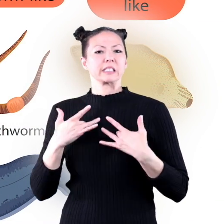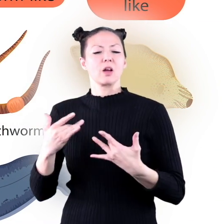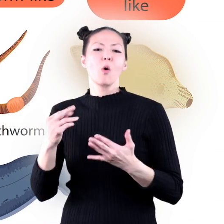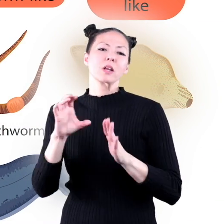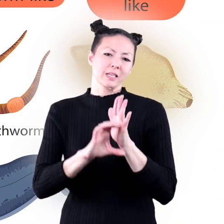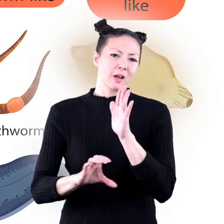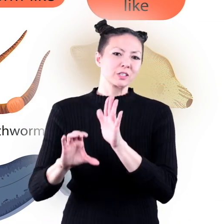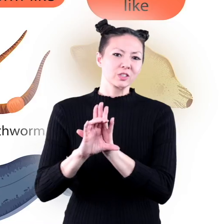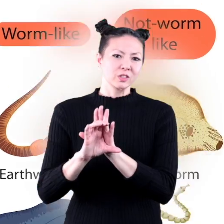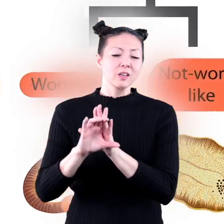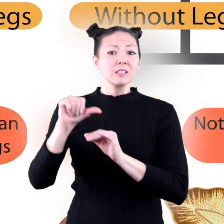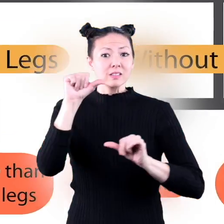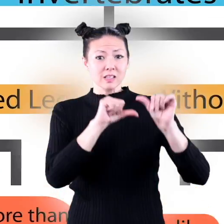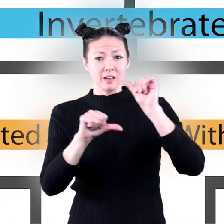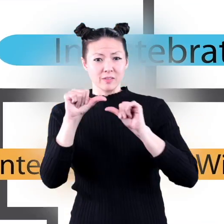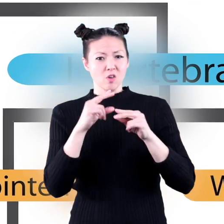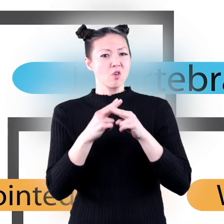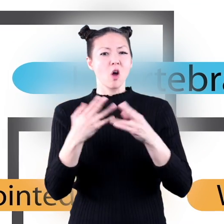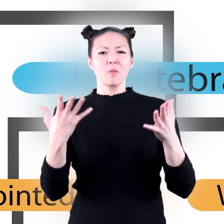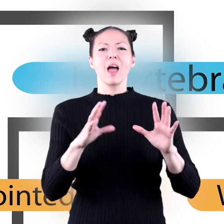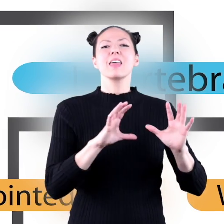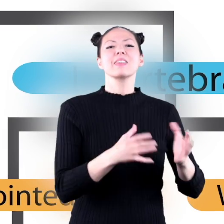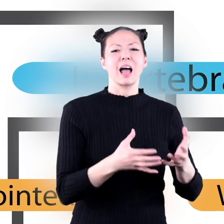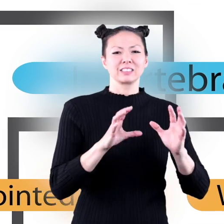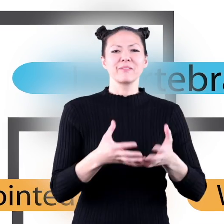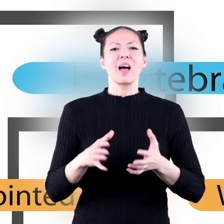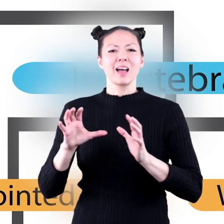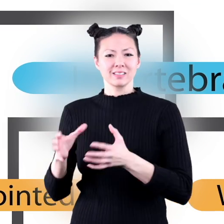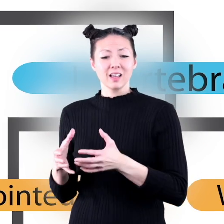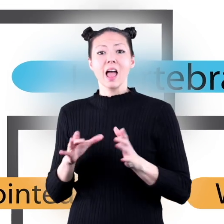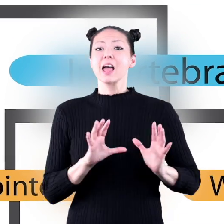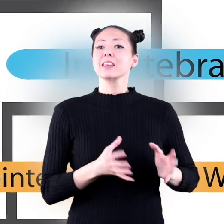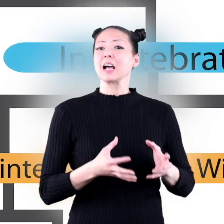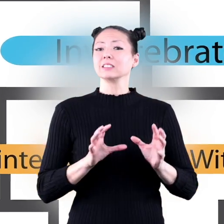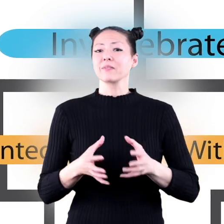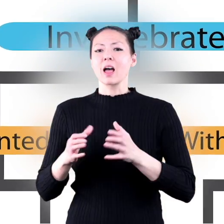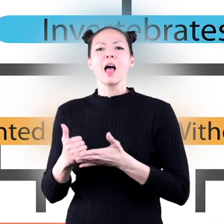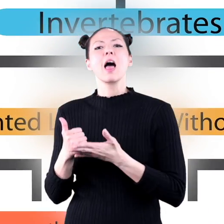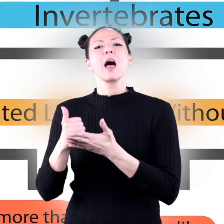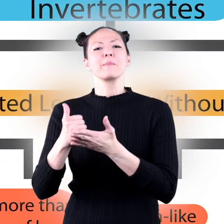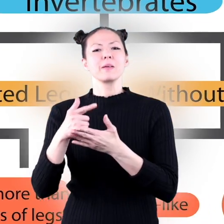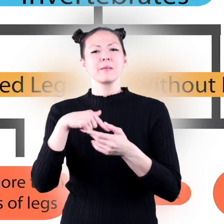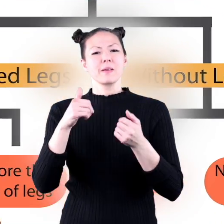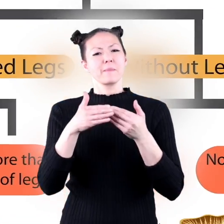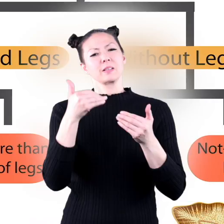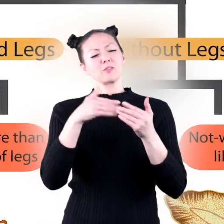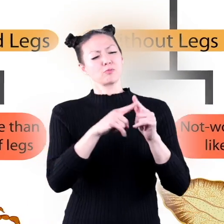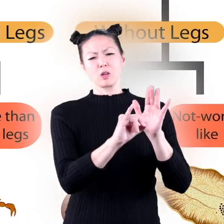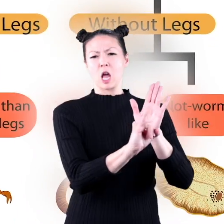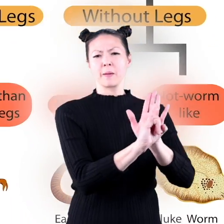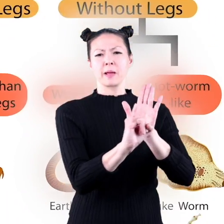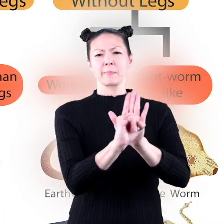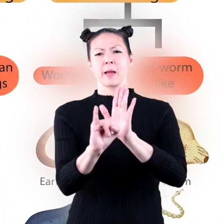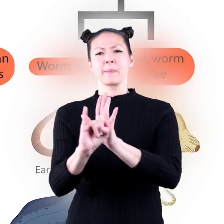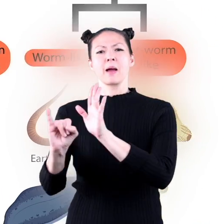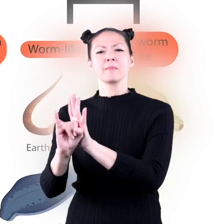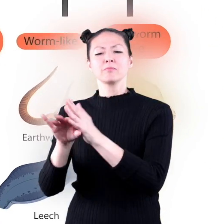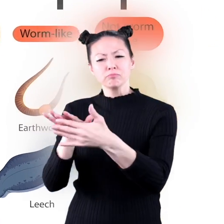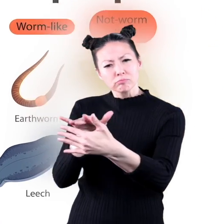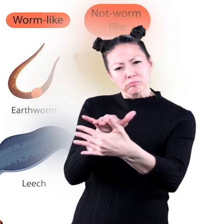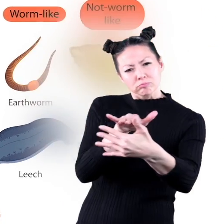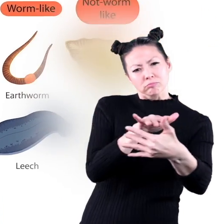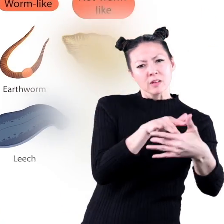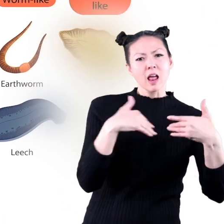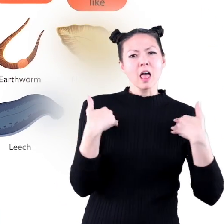scientists call this classification classification helps make it easier to identify and